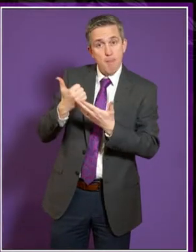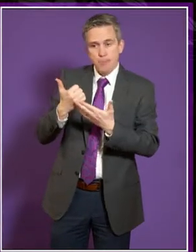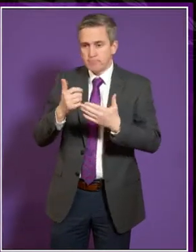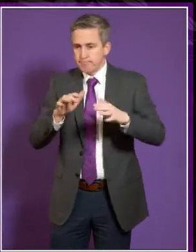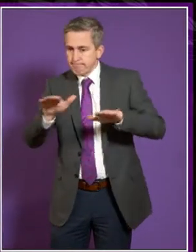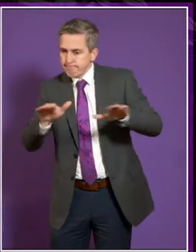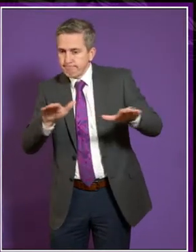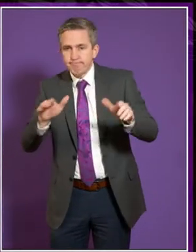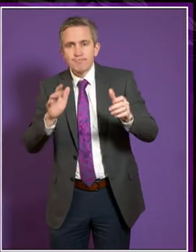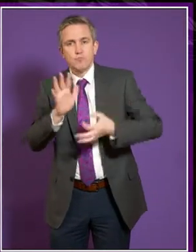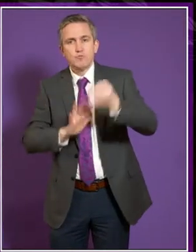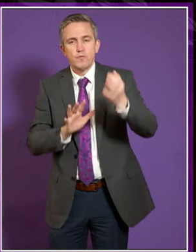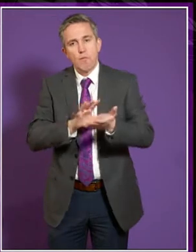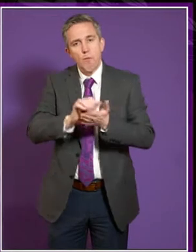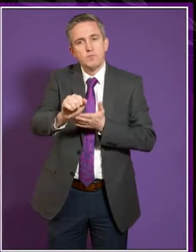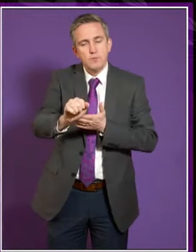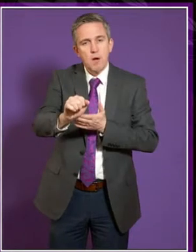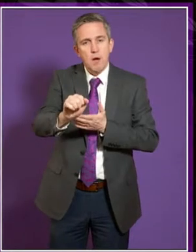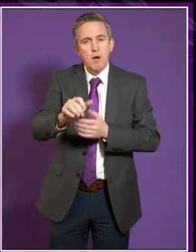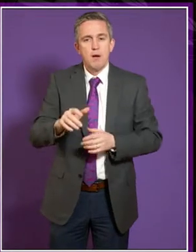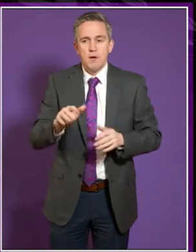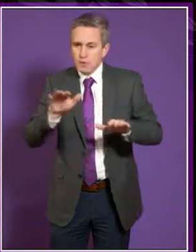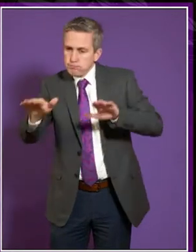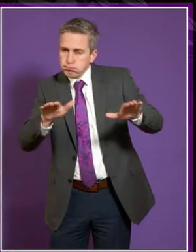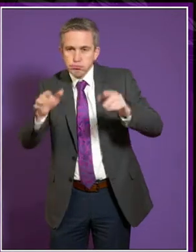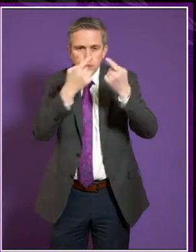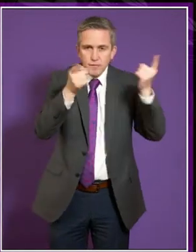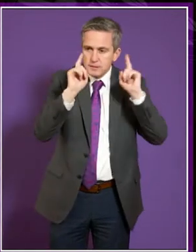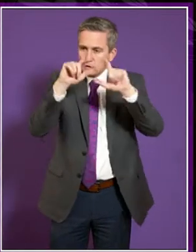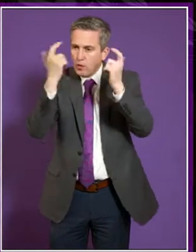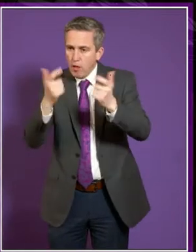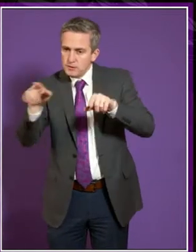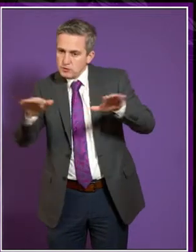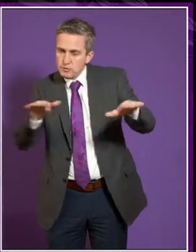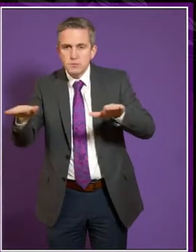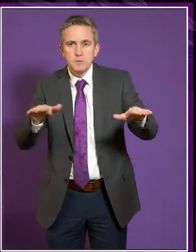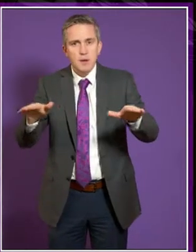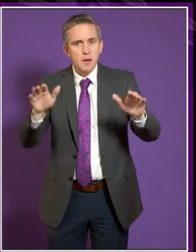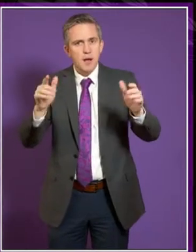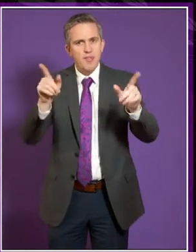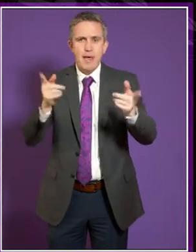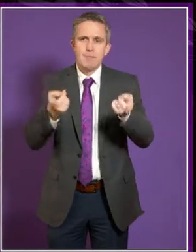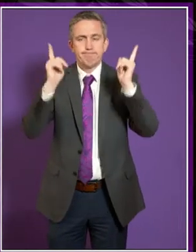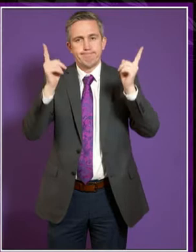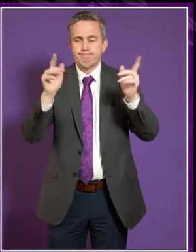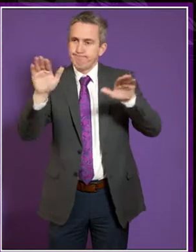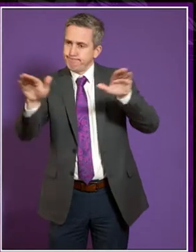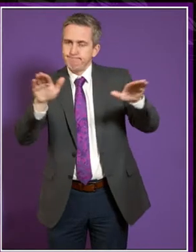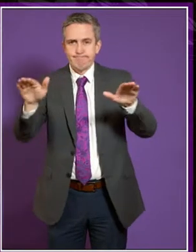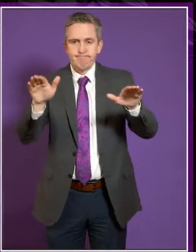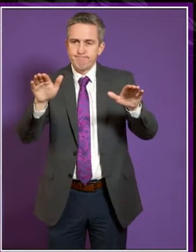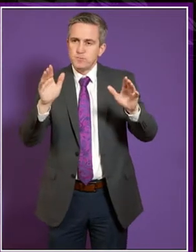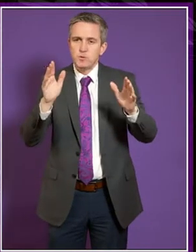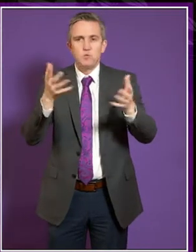can gain the commitment of the institution at its most senior level to taking